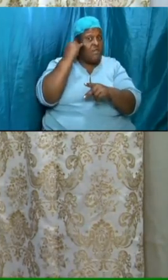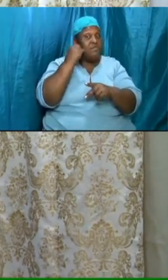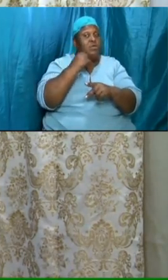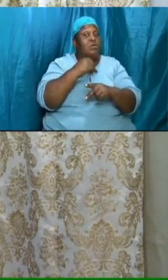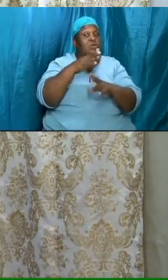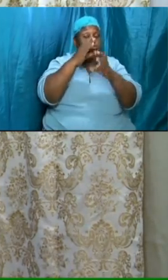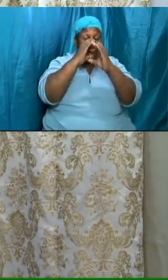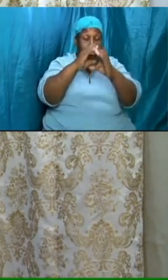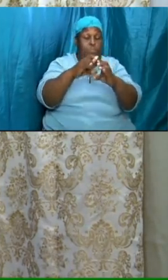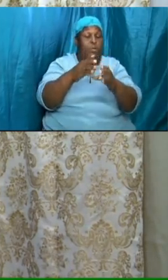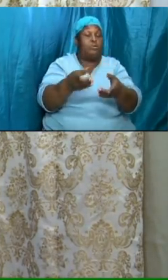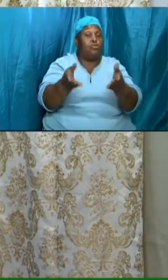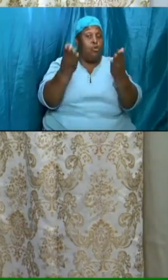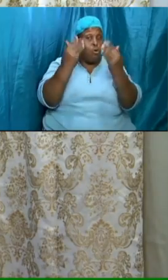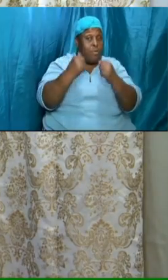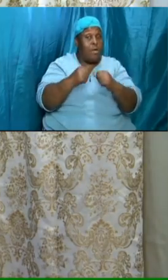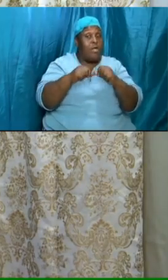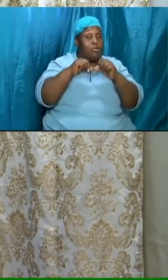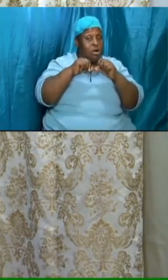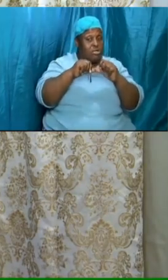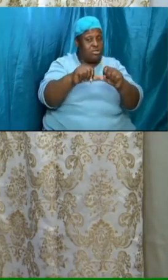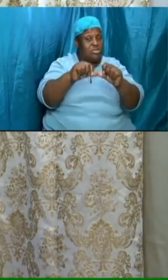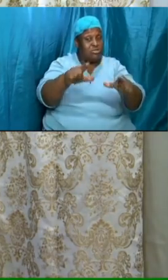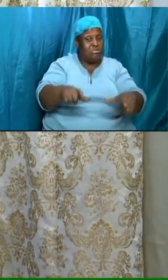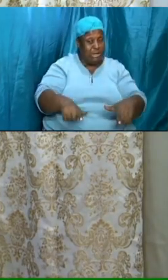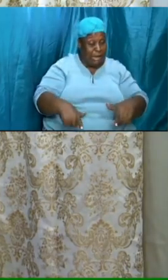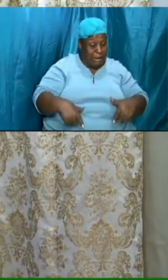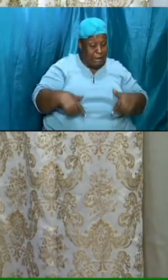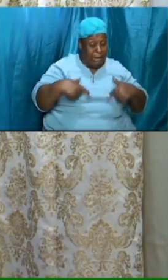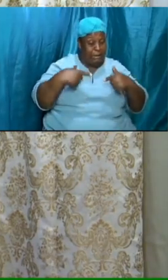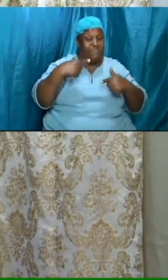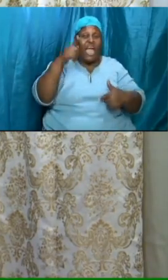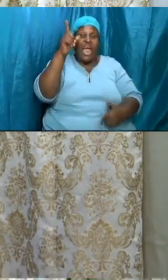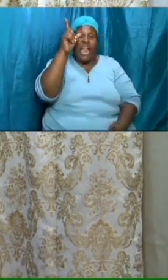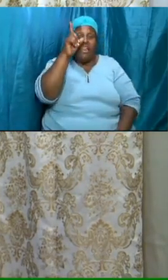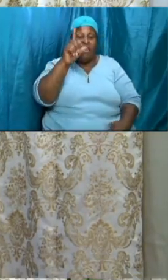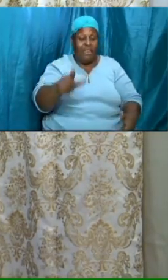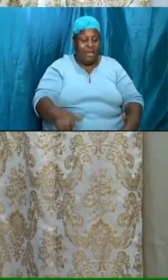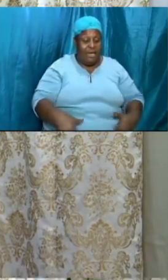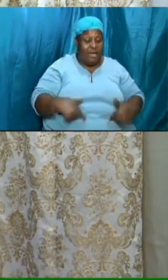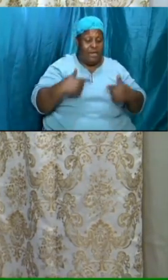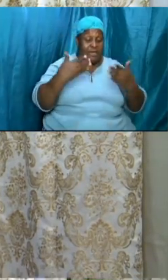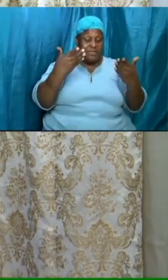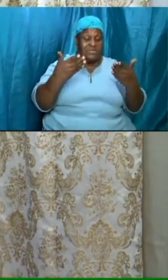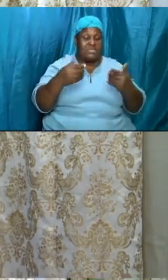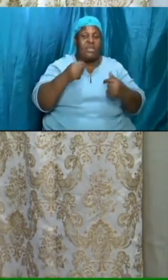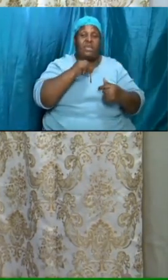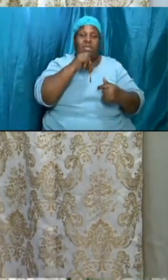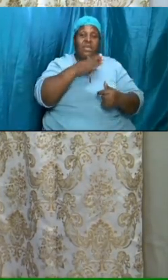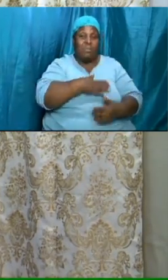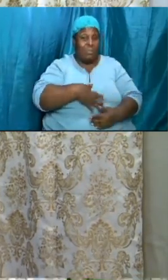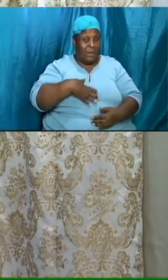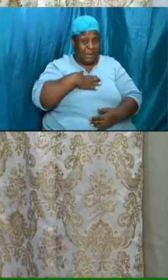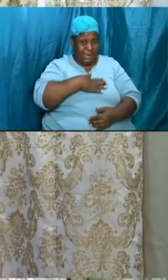can't sounds and we continue to live lives that are not pleasing and that are not aligned with the word